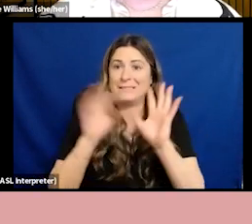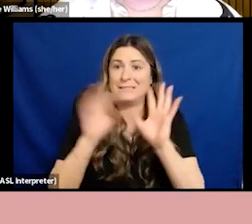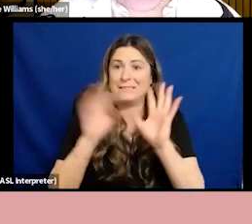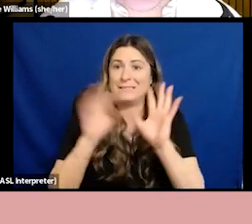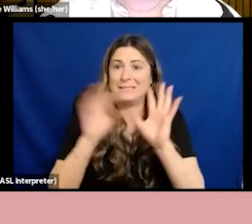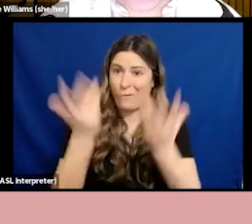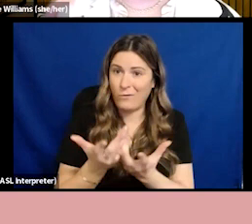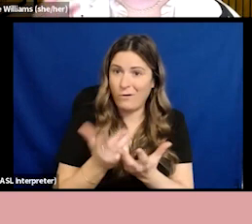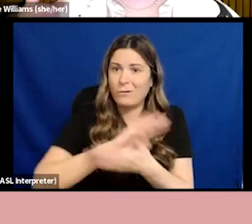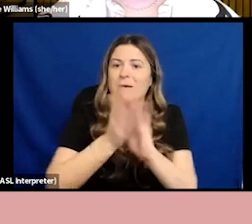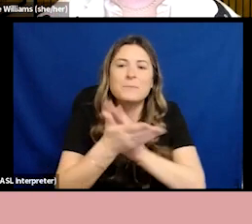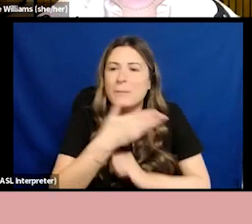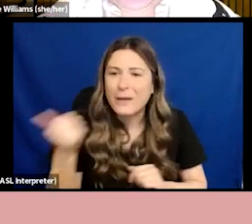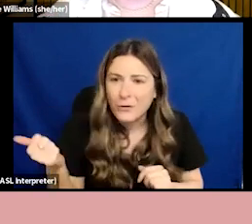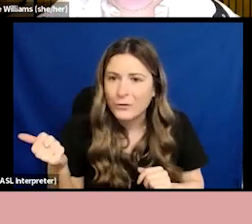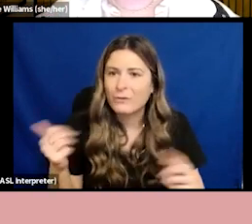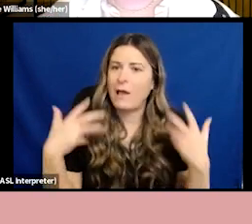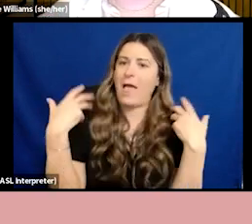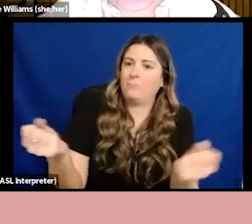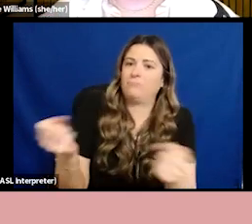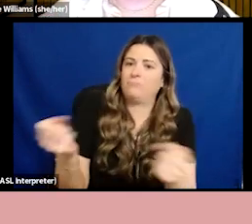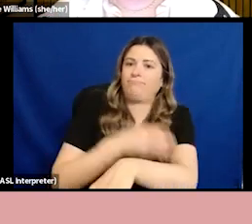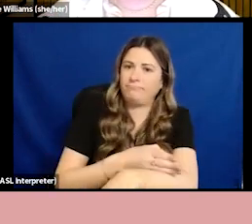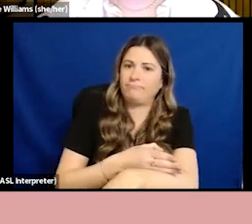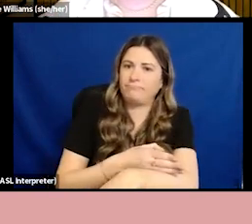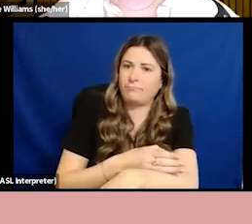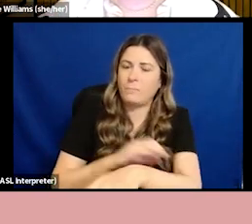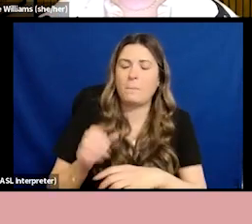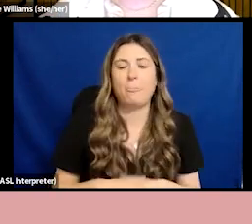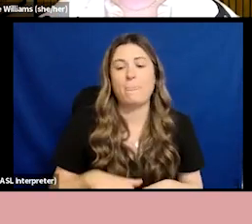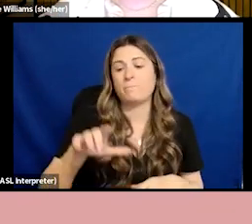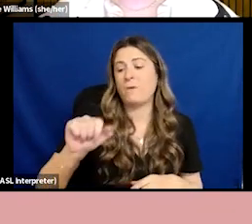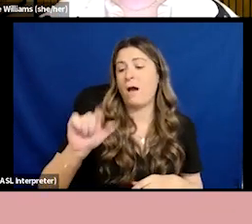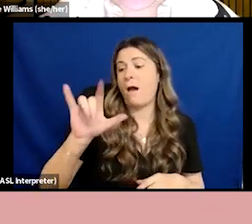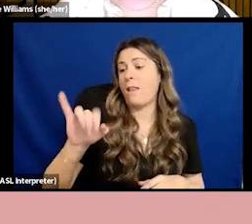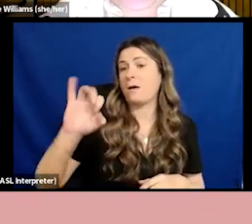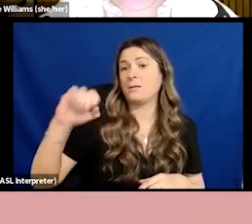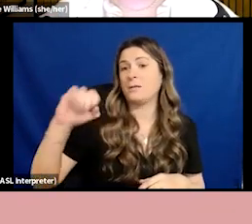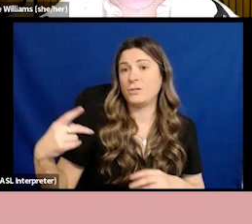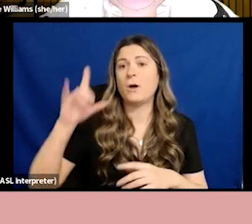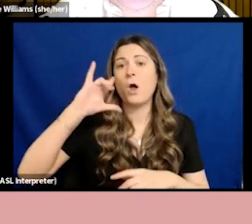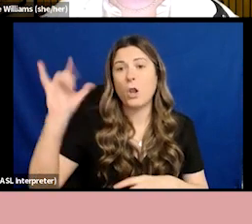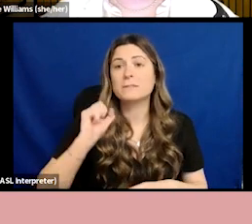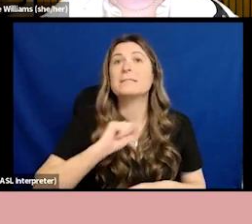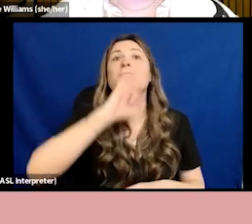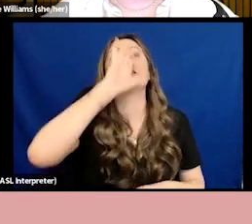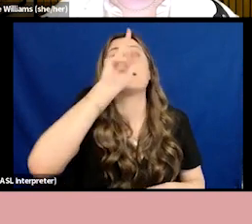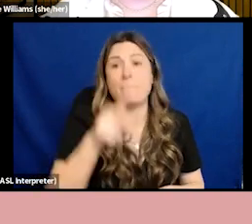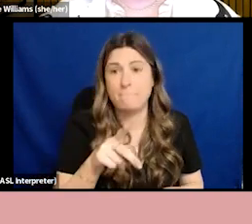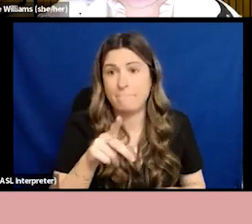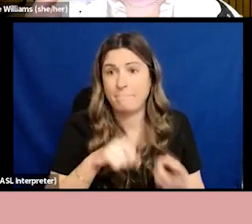Because allyship is speaking up, it's standing up, it's joining the fight and the struggle for equality for all.